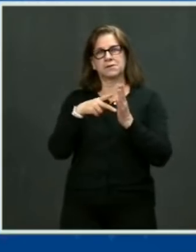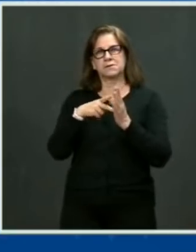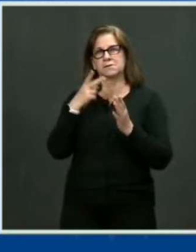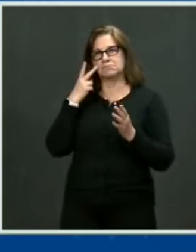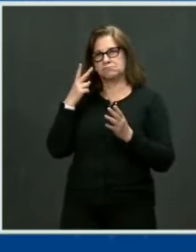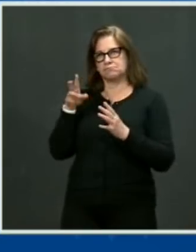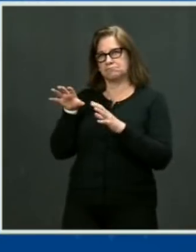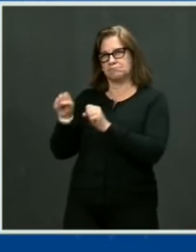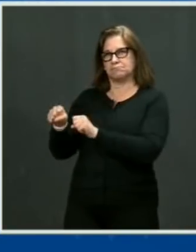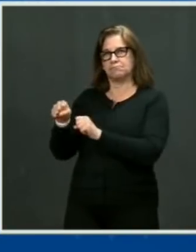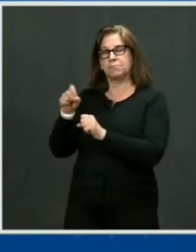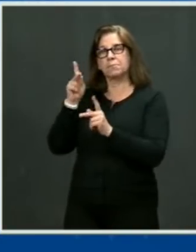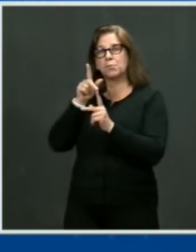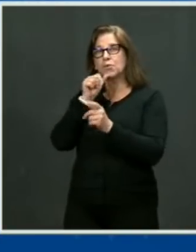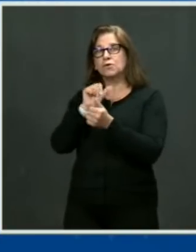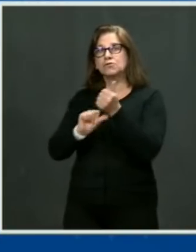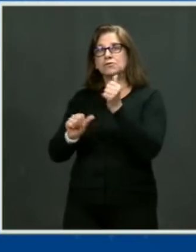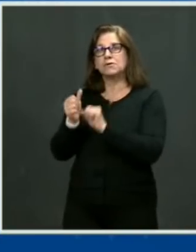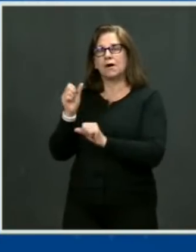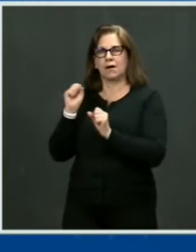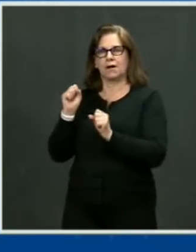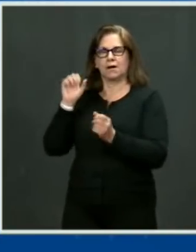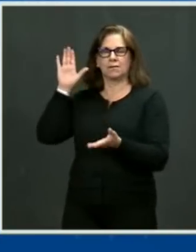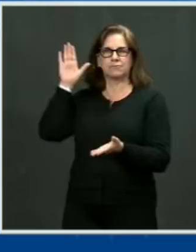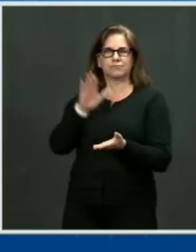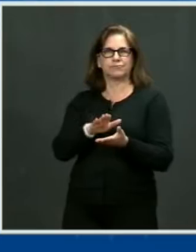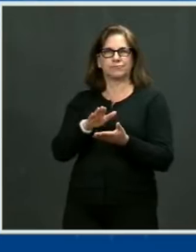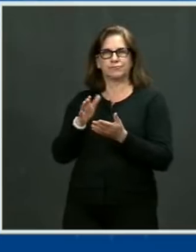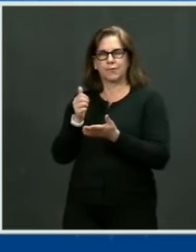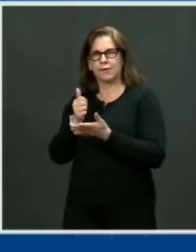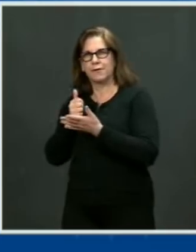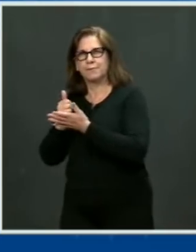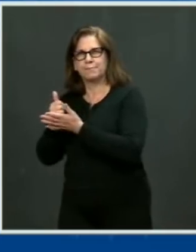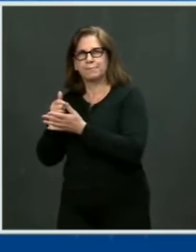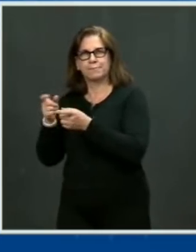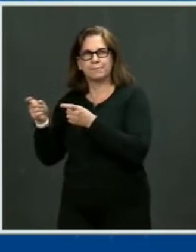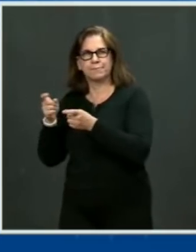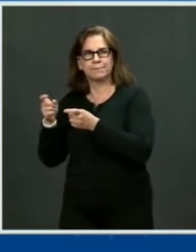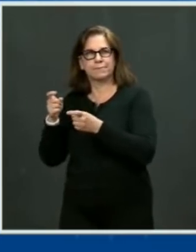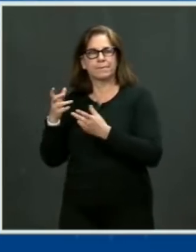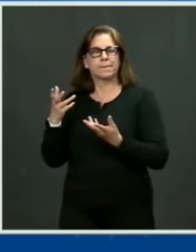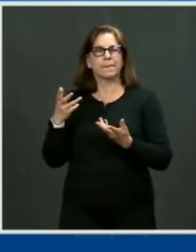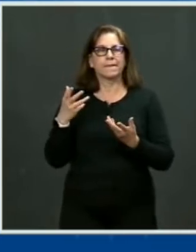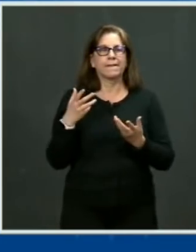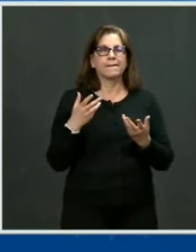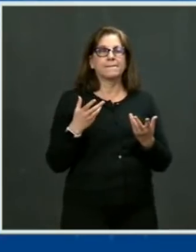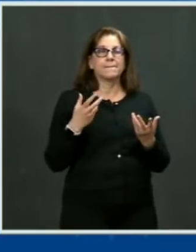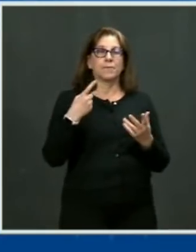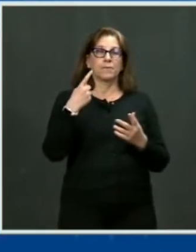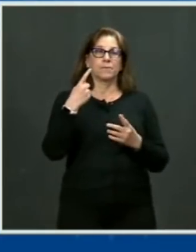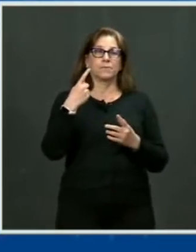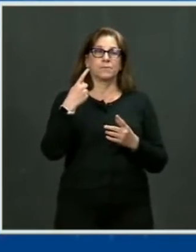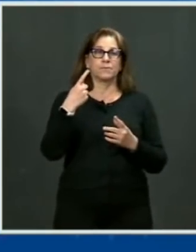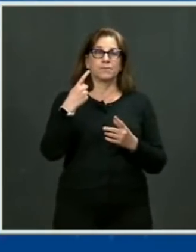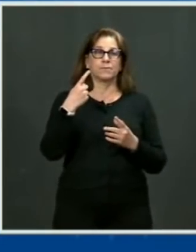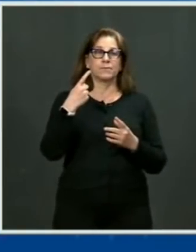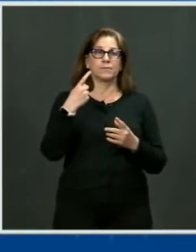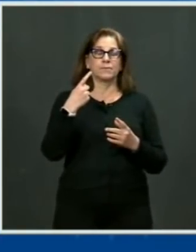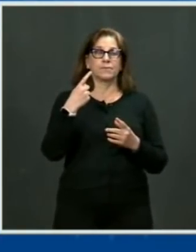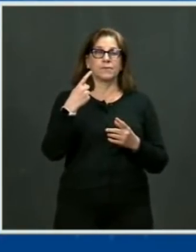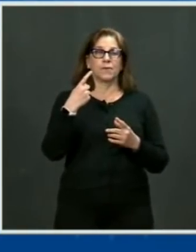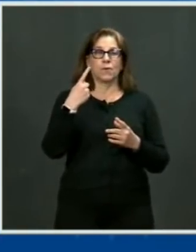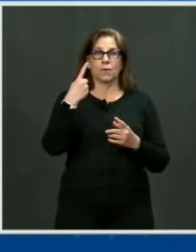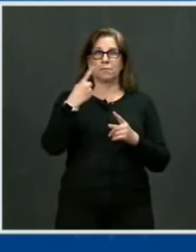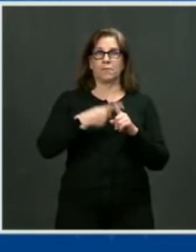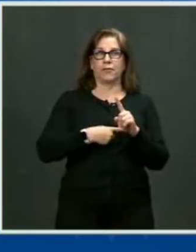Every single month, by the way, an average of 53 women are shot and